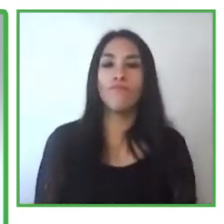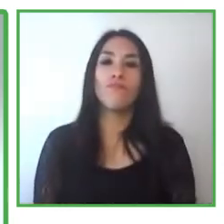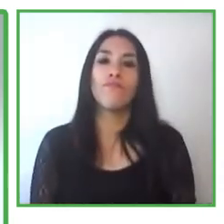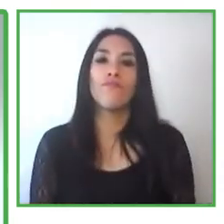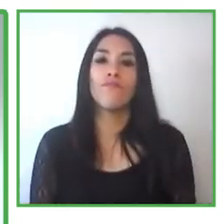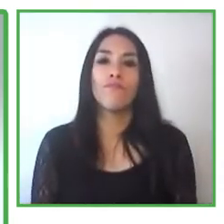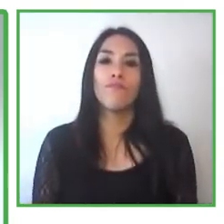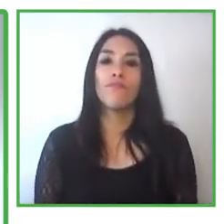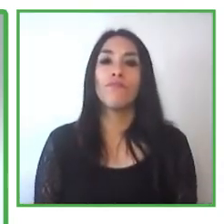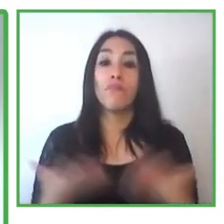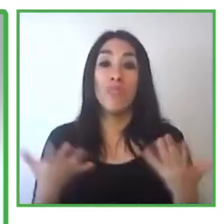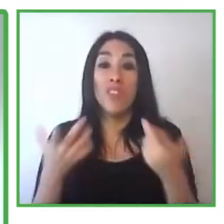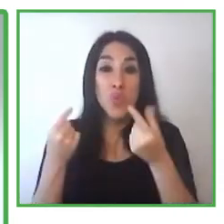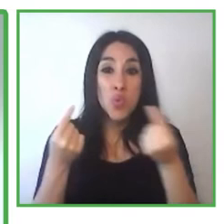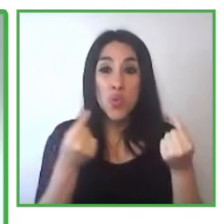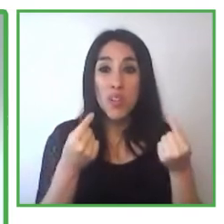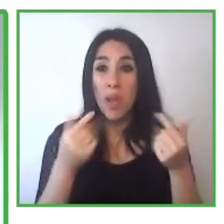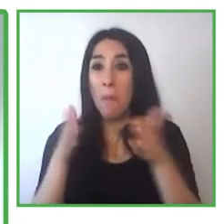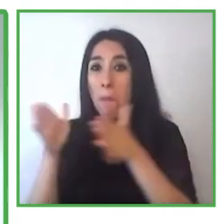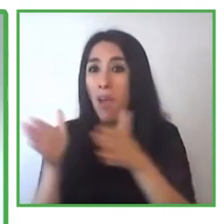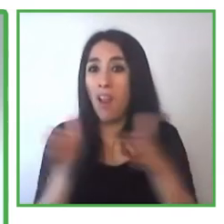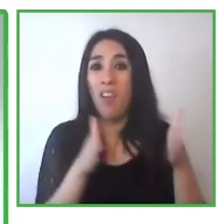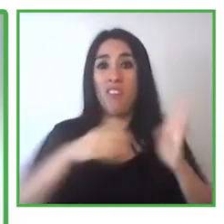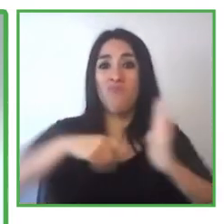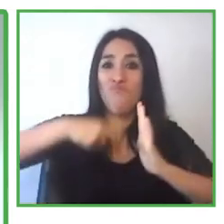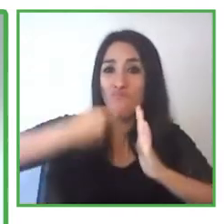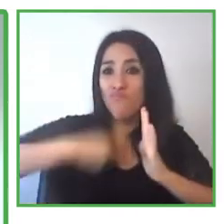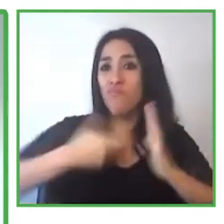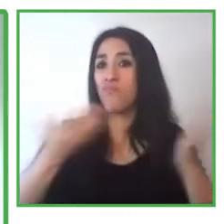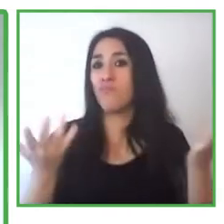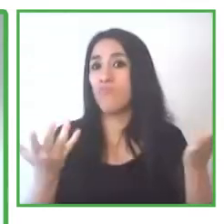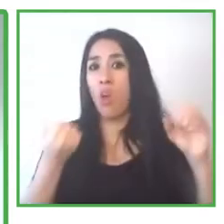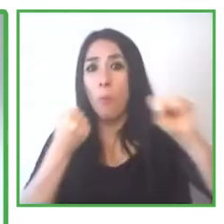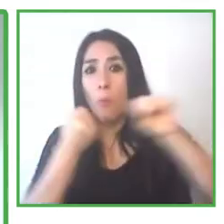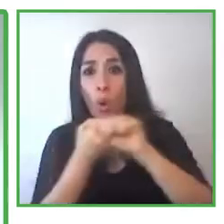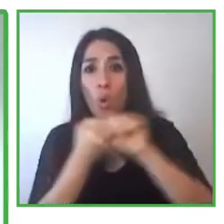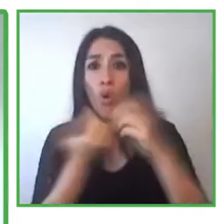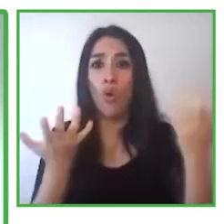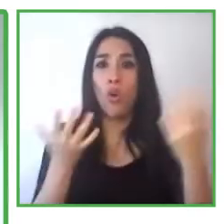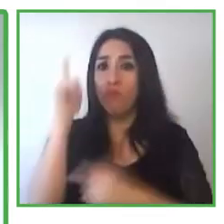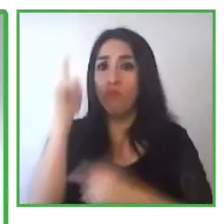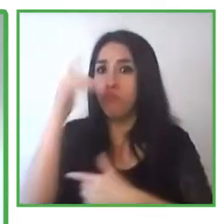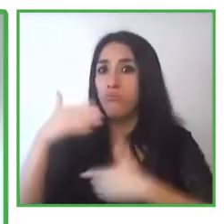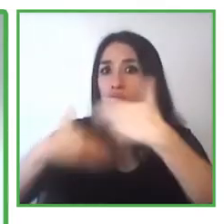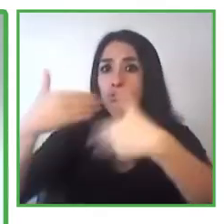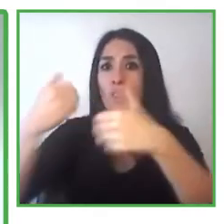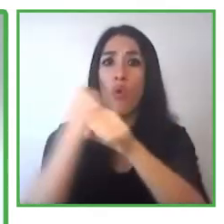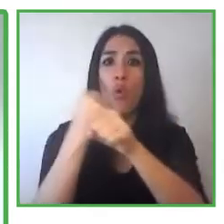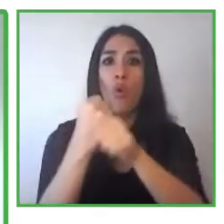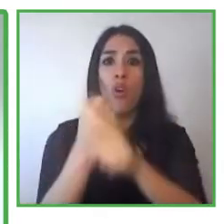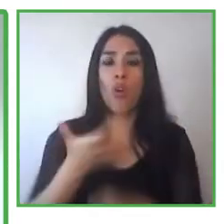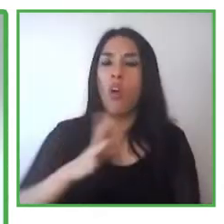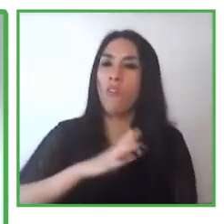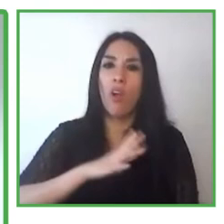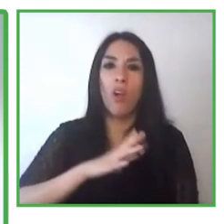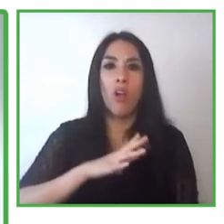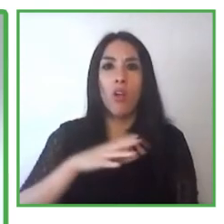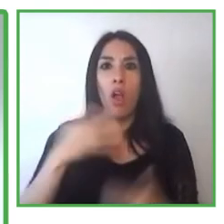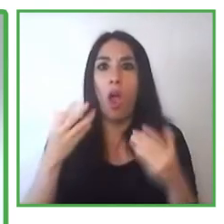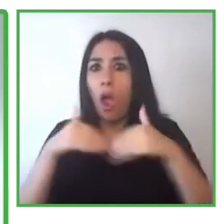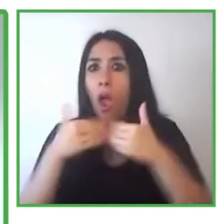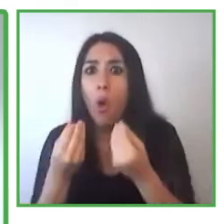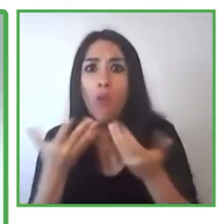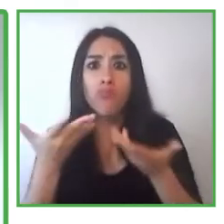the people with disability want work. 19 support and employment disseminating